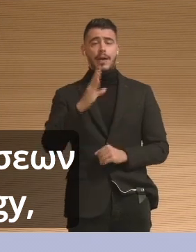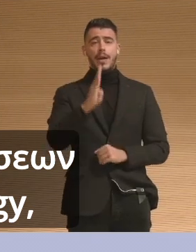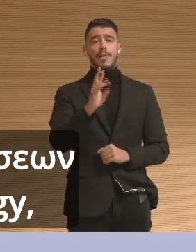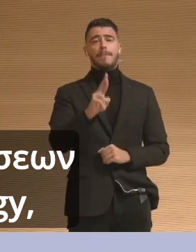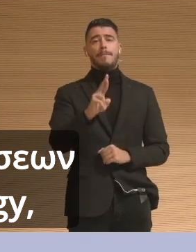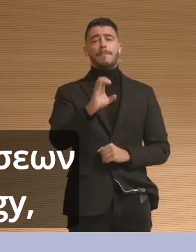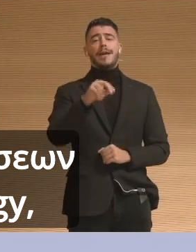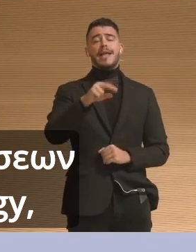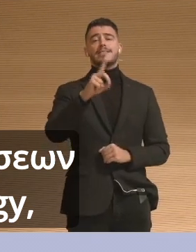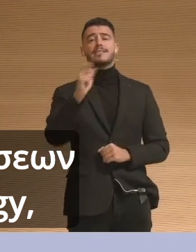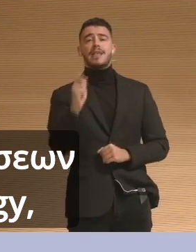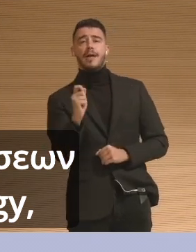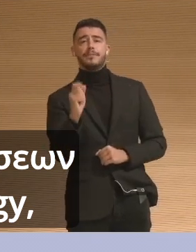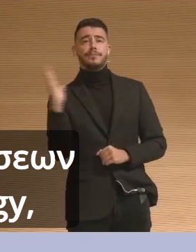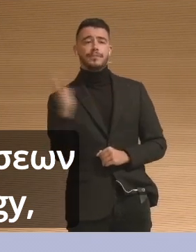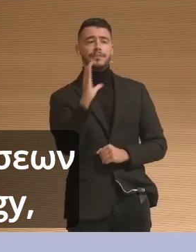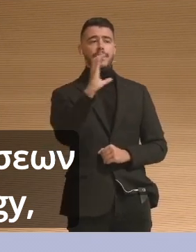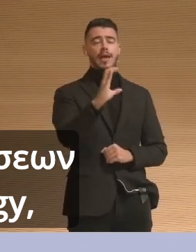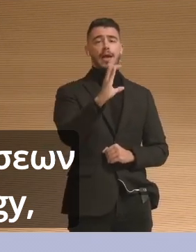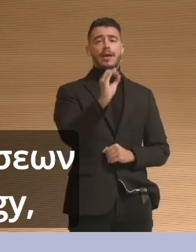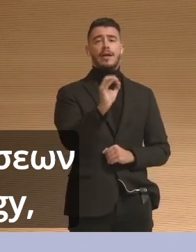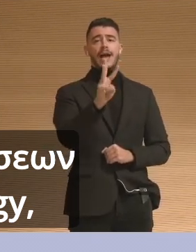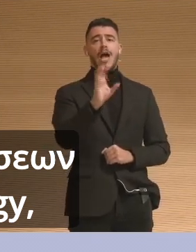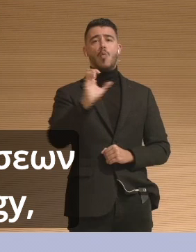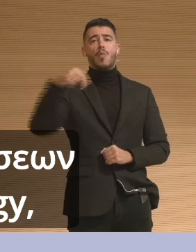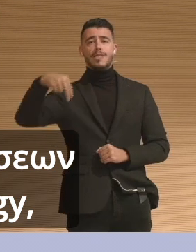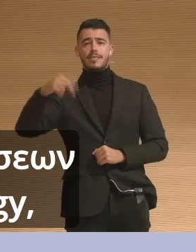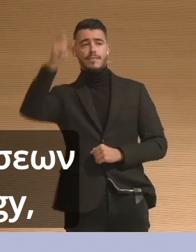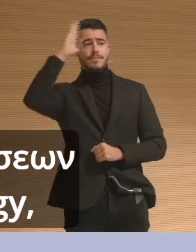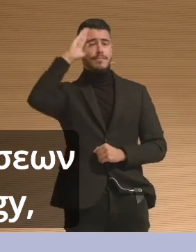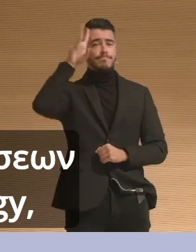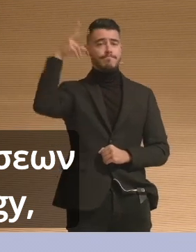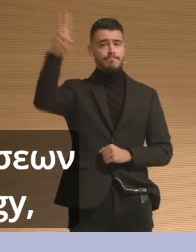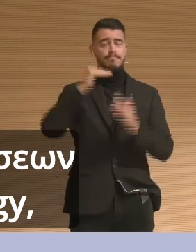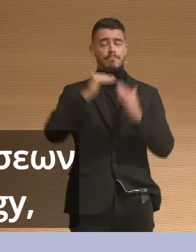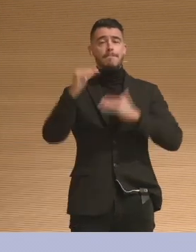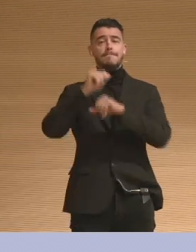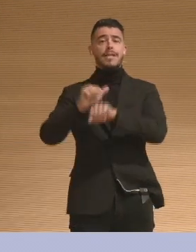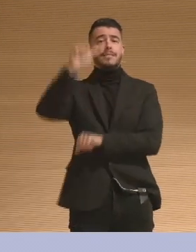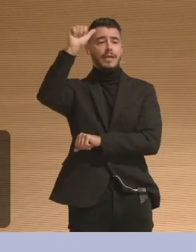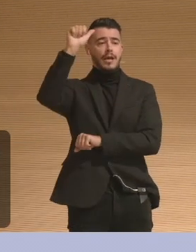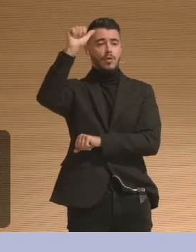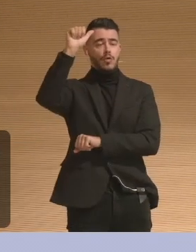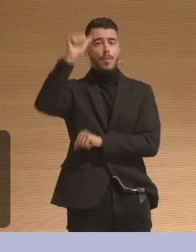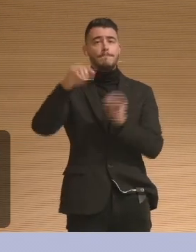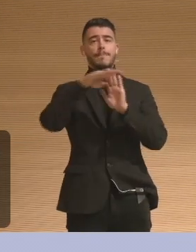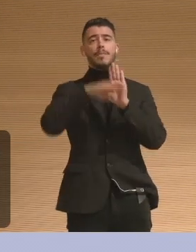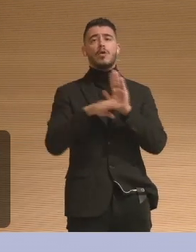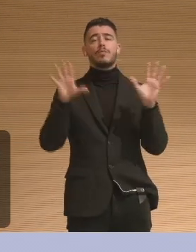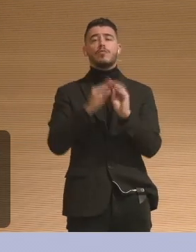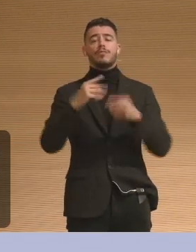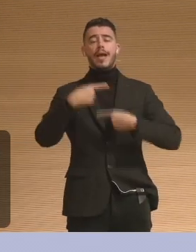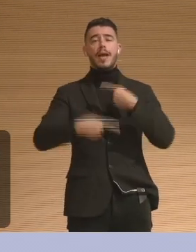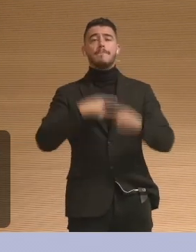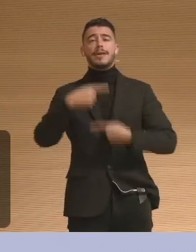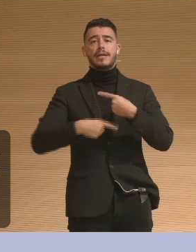She's a professional in exhibitions and experience design from the Fashion Institute of Technology who will present her